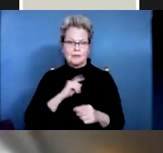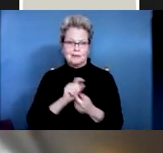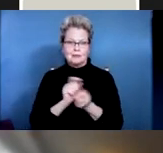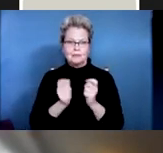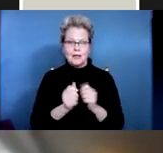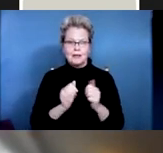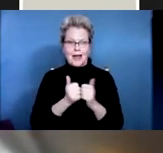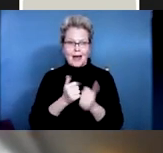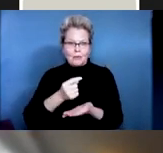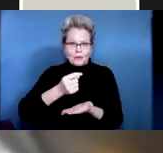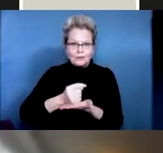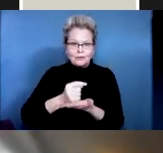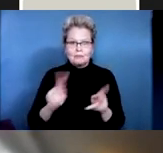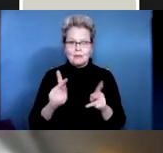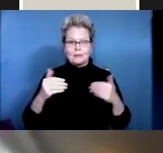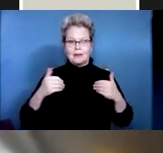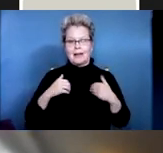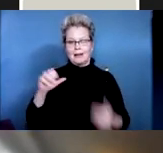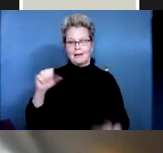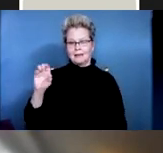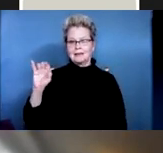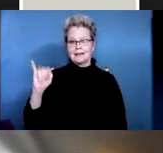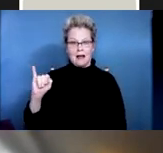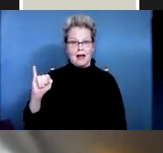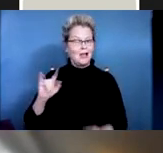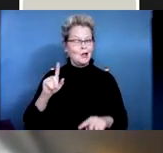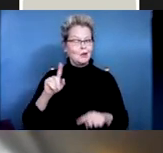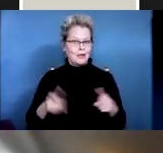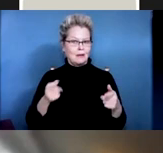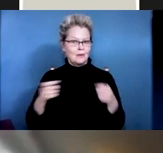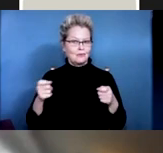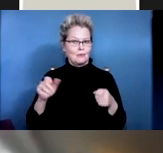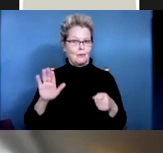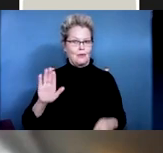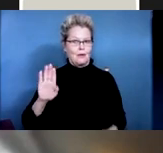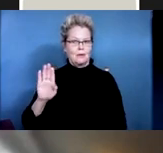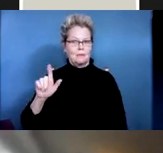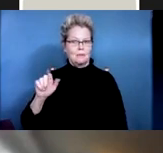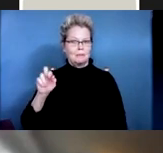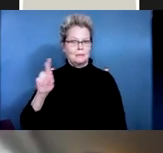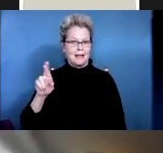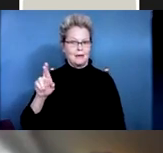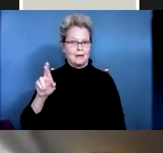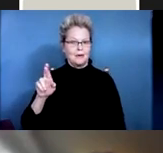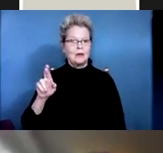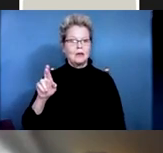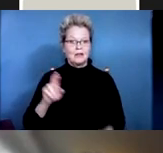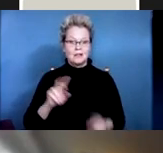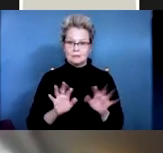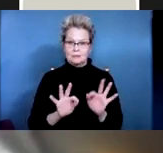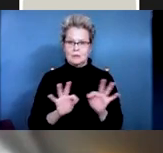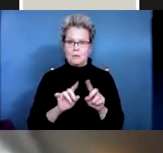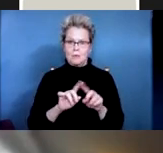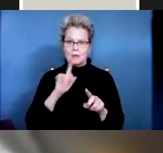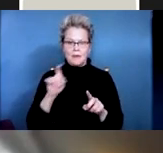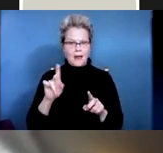treat people with spinal cord injury for their bladder. So that that's why it's so important that the individuals with spinal cord injury follow up with people